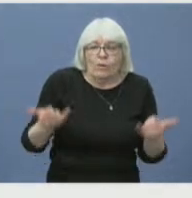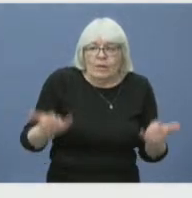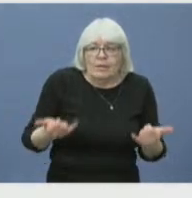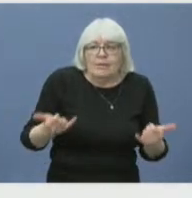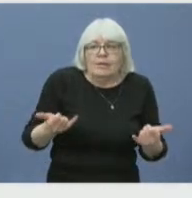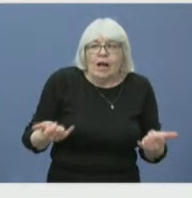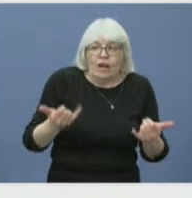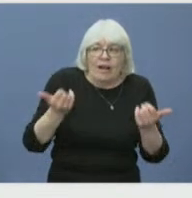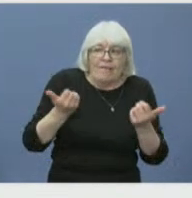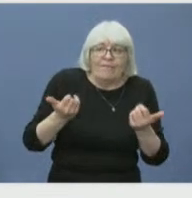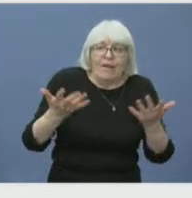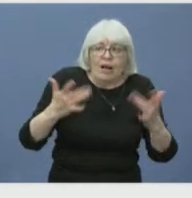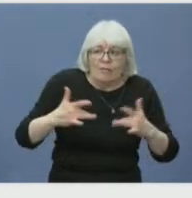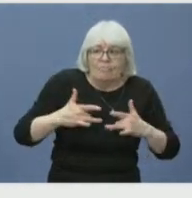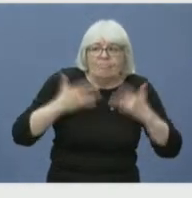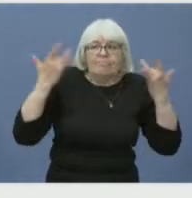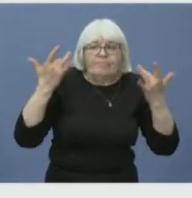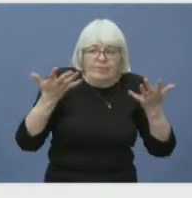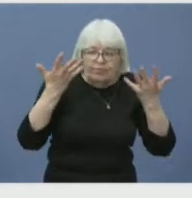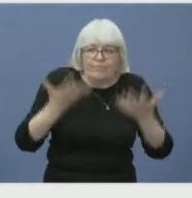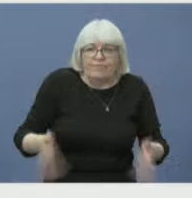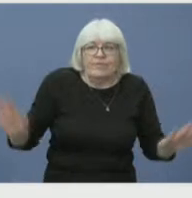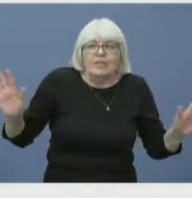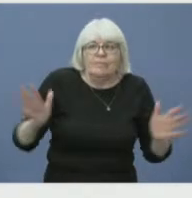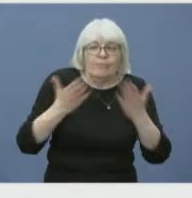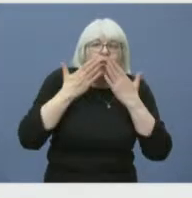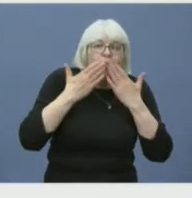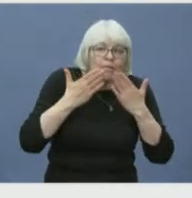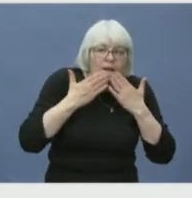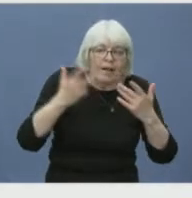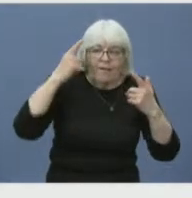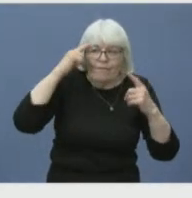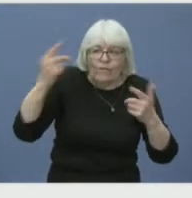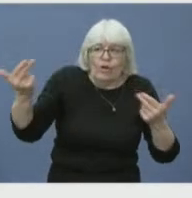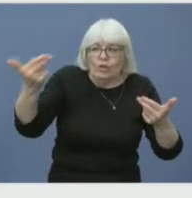And I want to thank everyone for joining us once again today. Thank you.